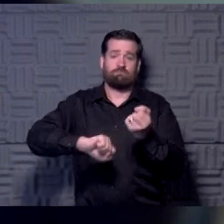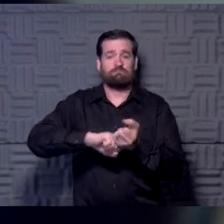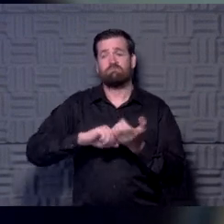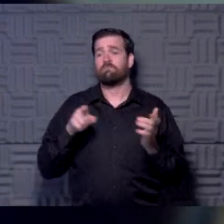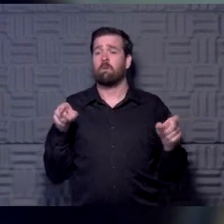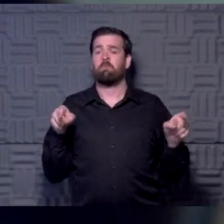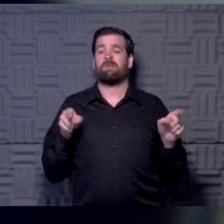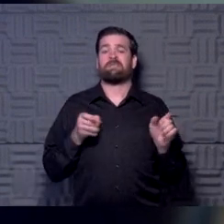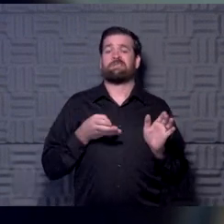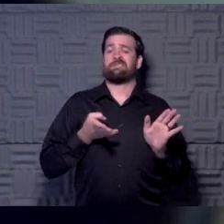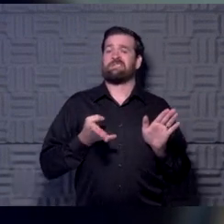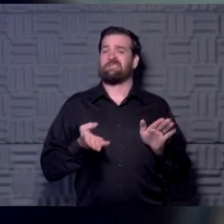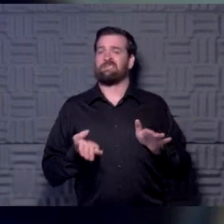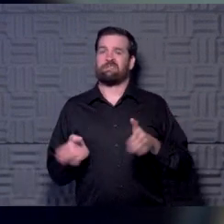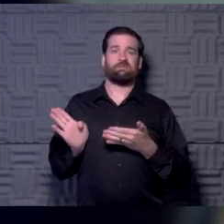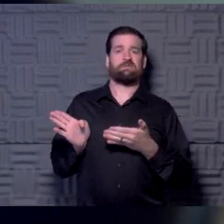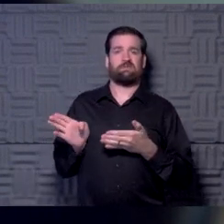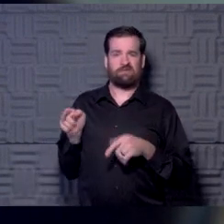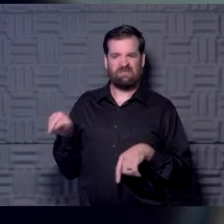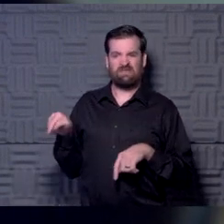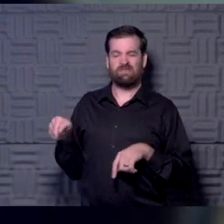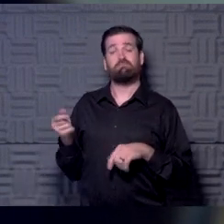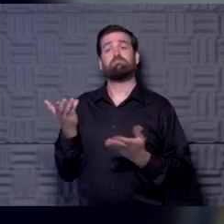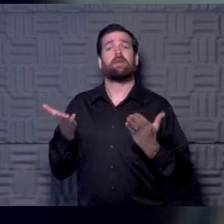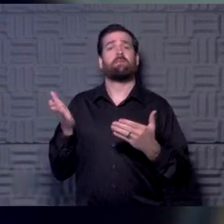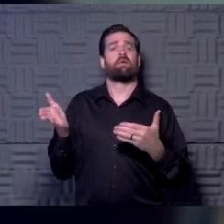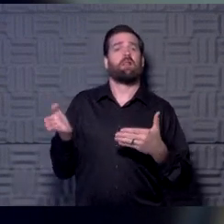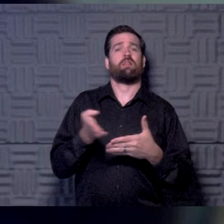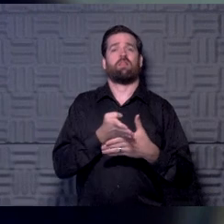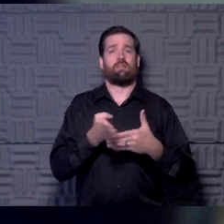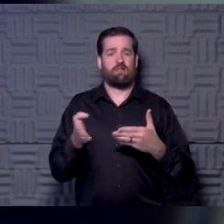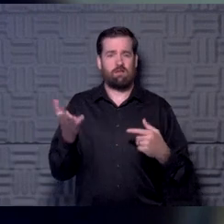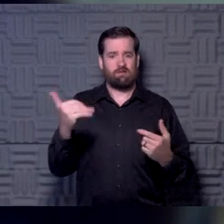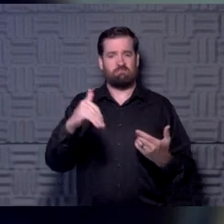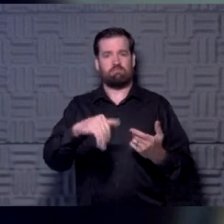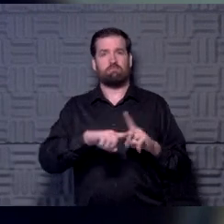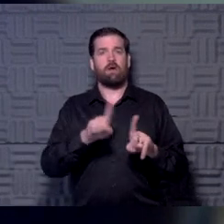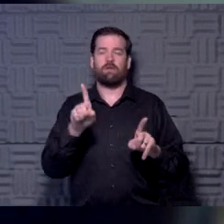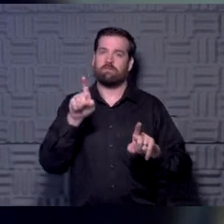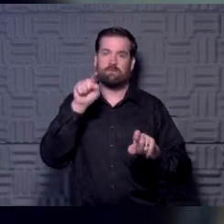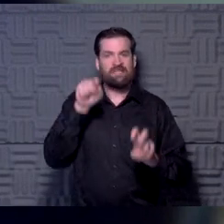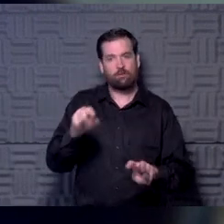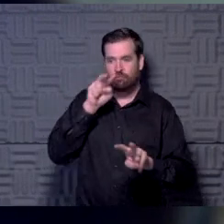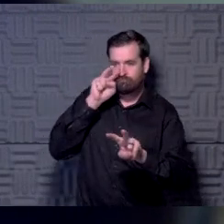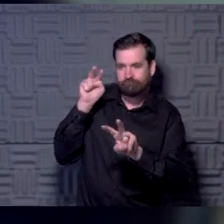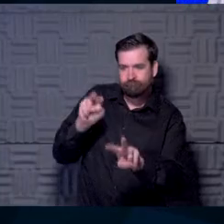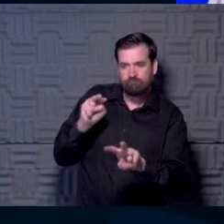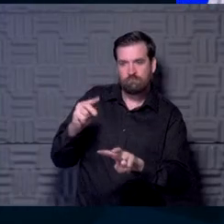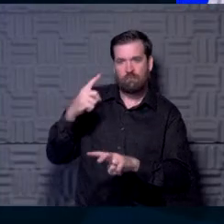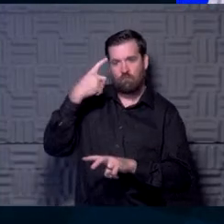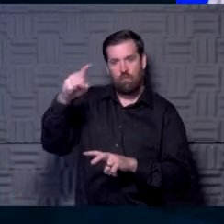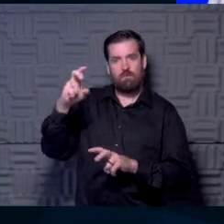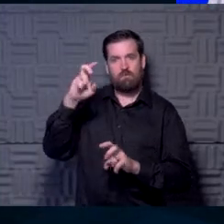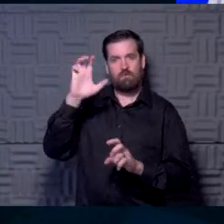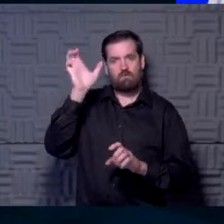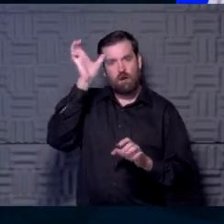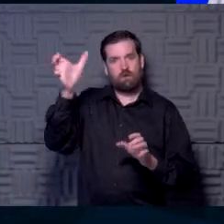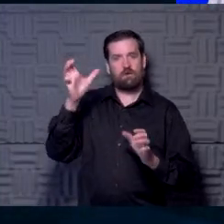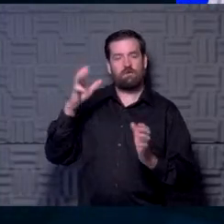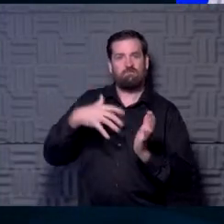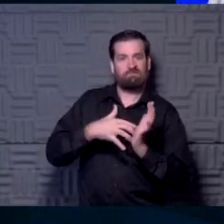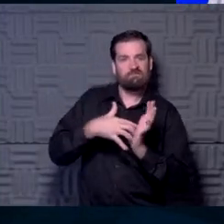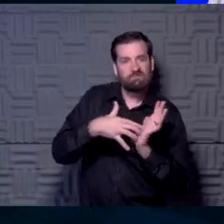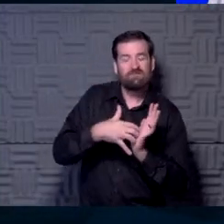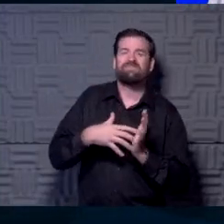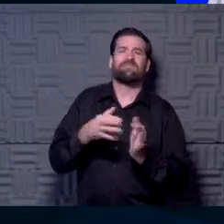probably closer to that end of the spectrum, maybe somewhere in the middle, but that we need to be monitoring for these cognitive deficits. Um, it's, it's a really simple